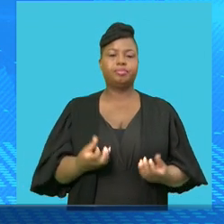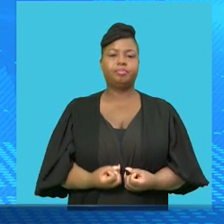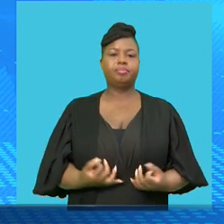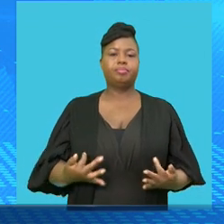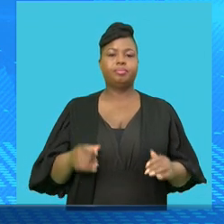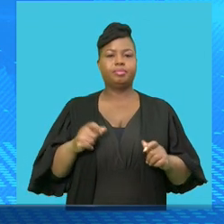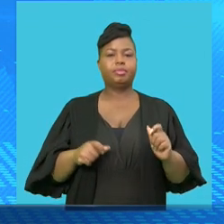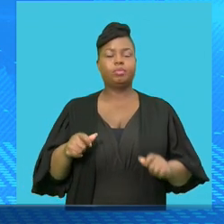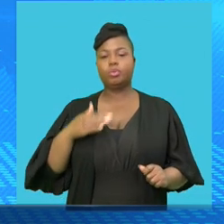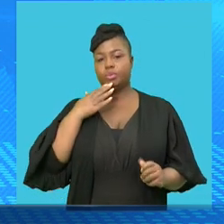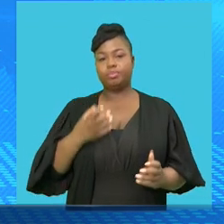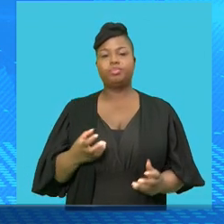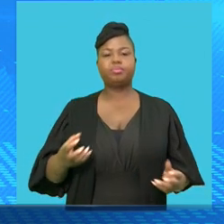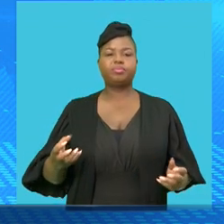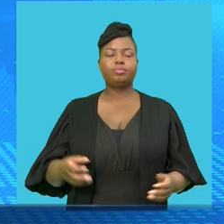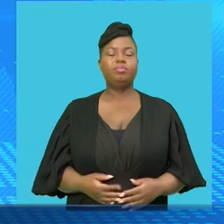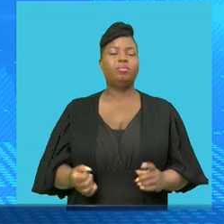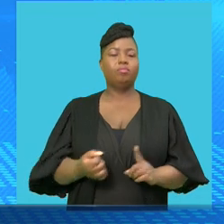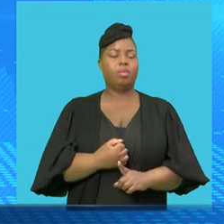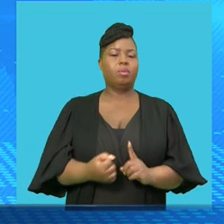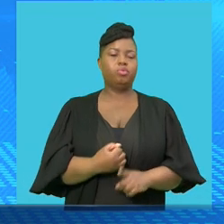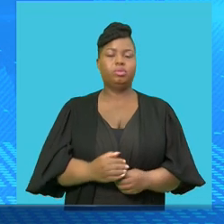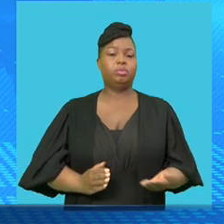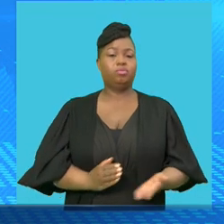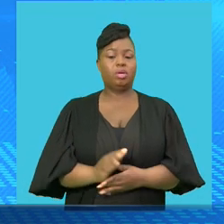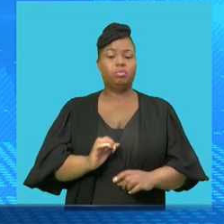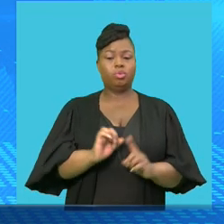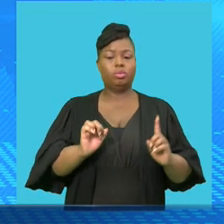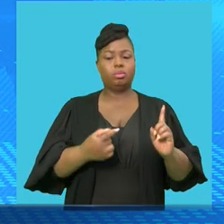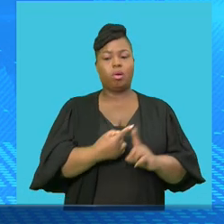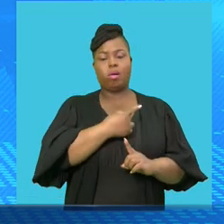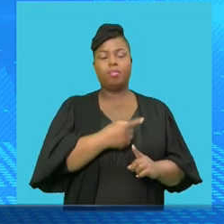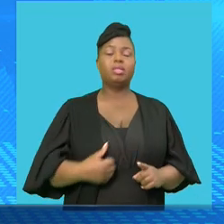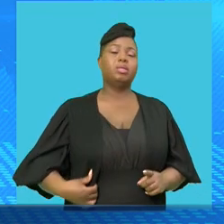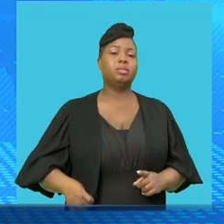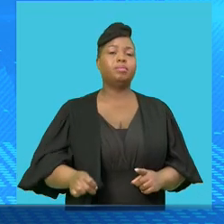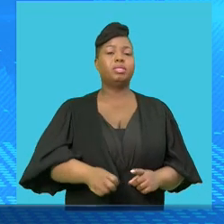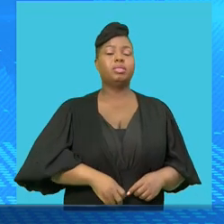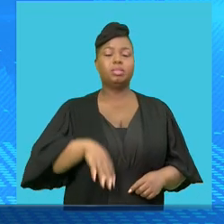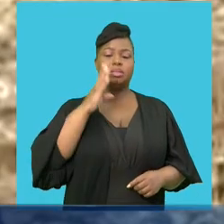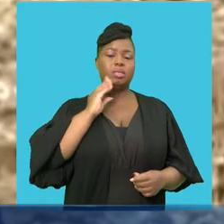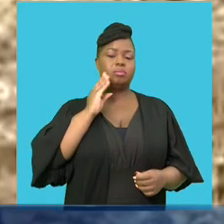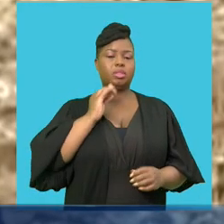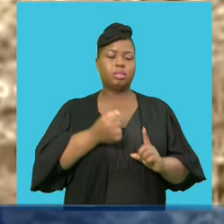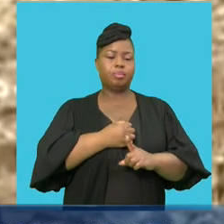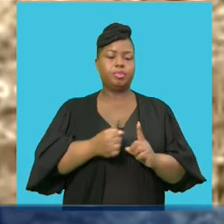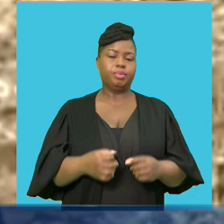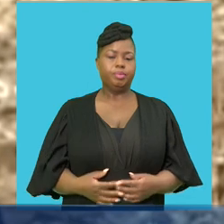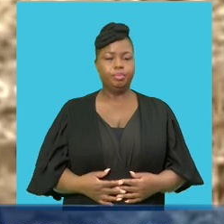continue to get exploited, have their rights violated, and the gruesome abuse they still continue to be subjected to.